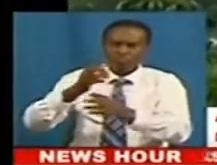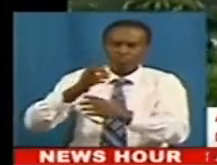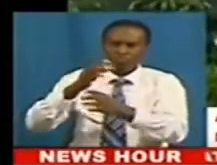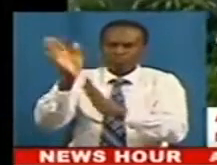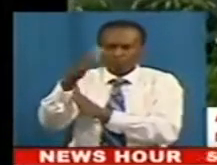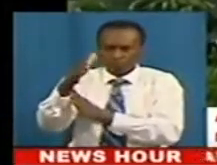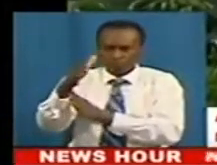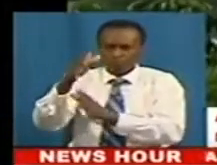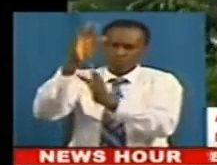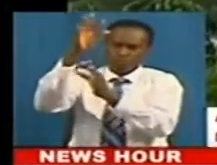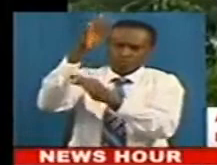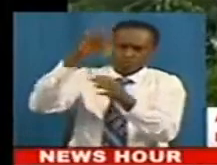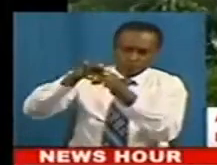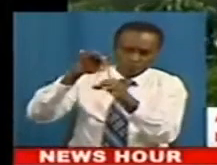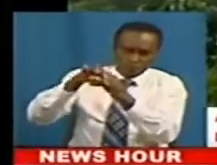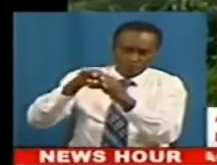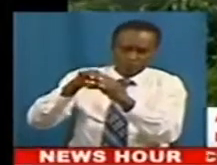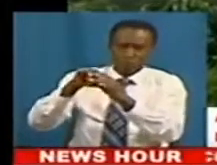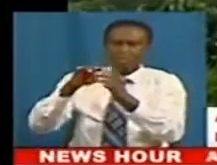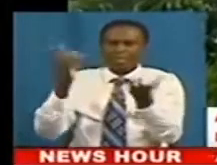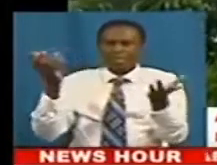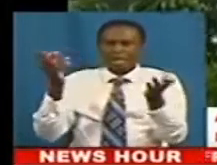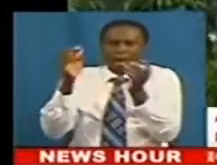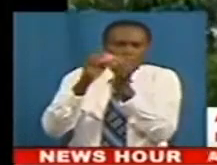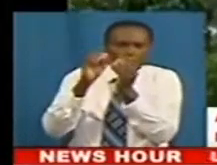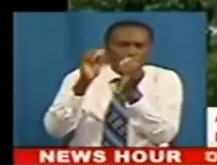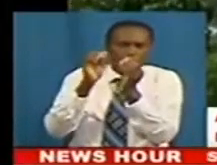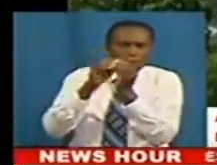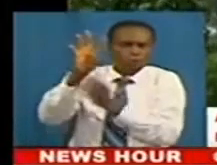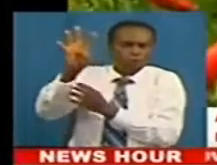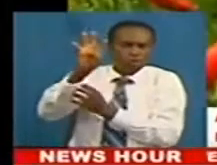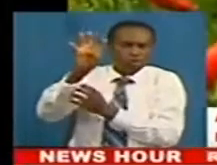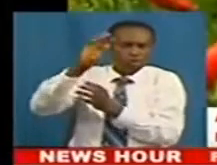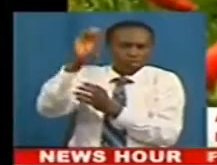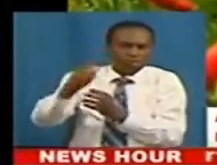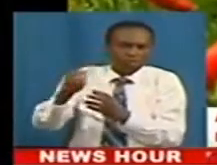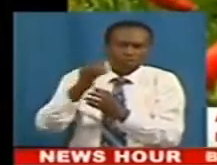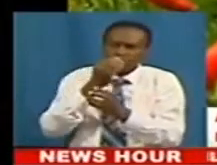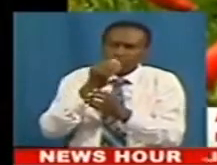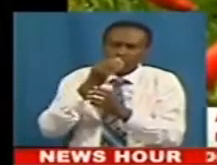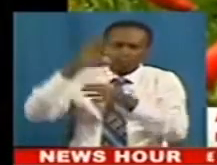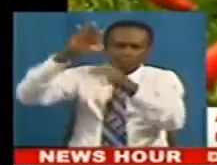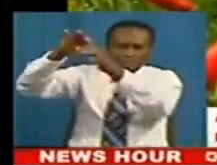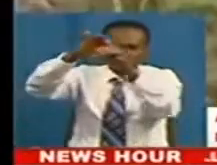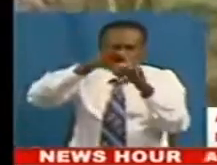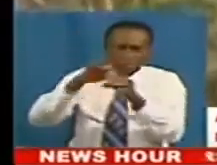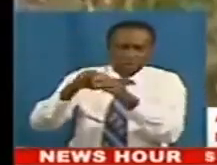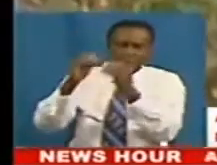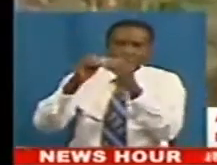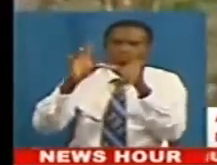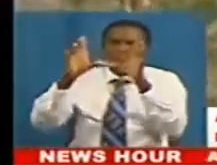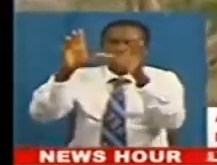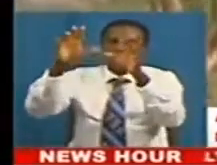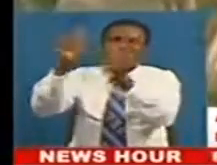% of crops are lost to pests and diseases every year. This means the level of losses severely